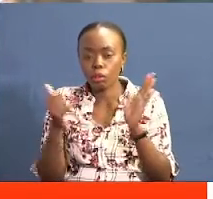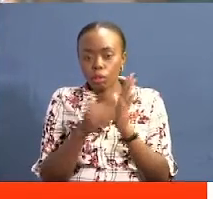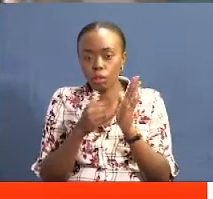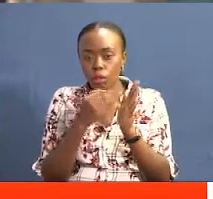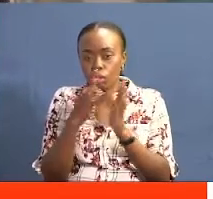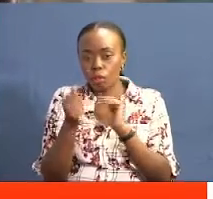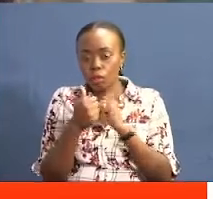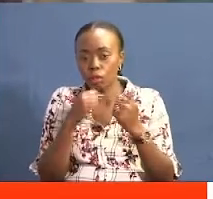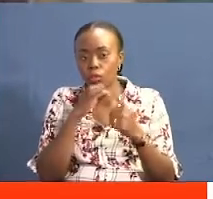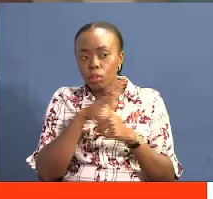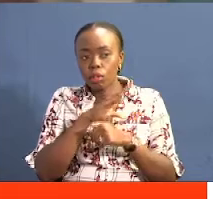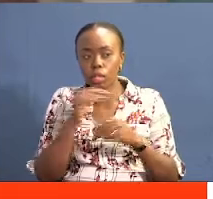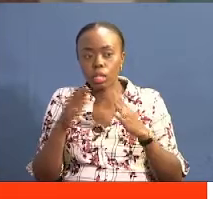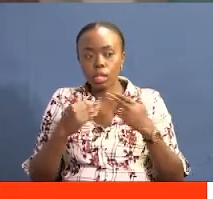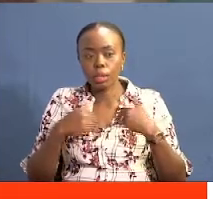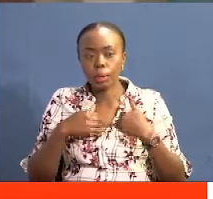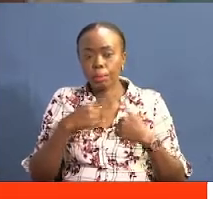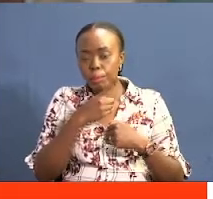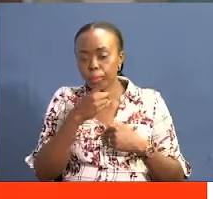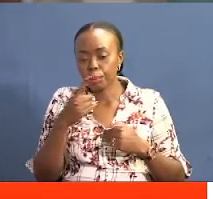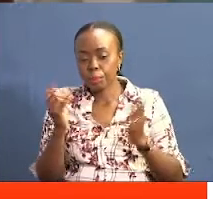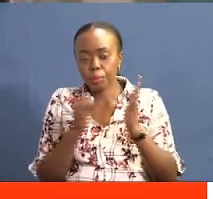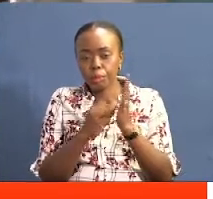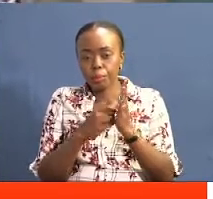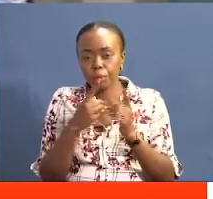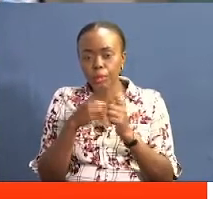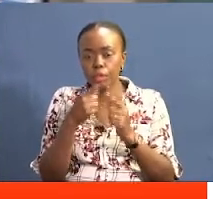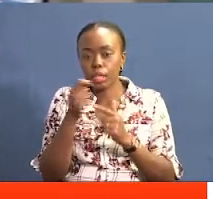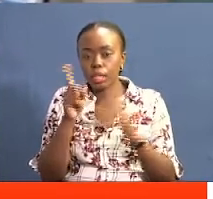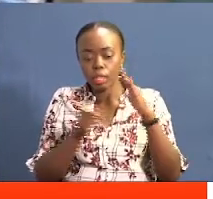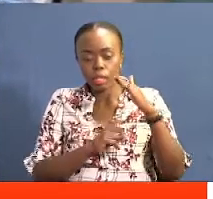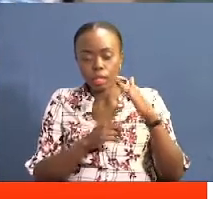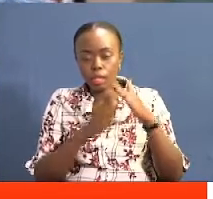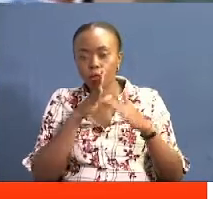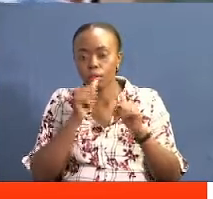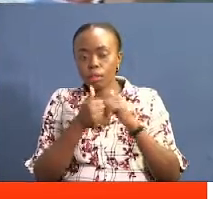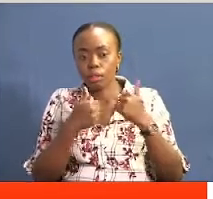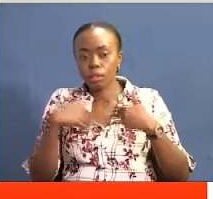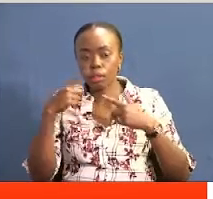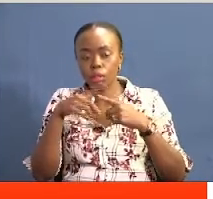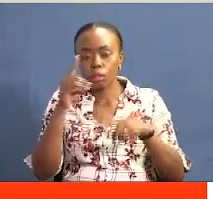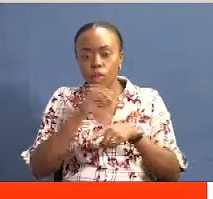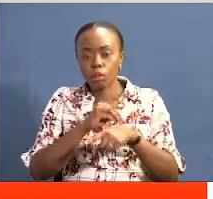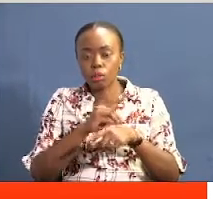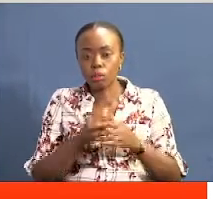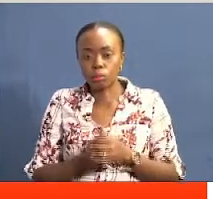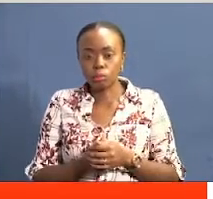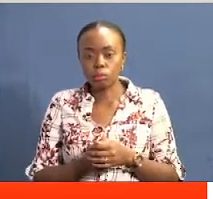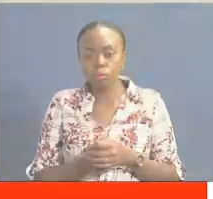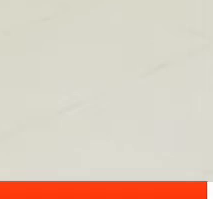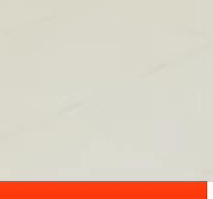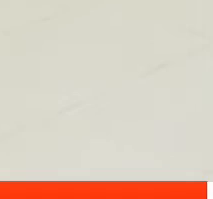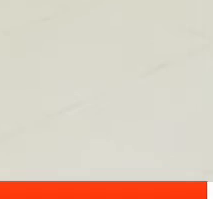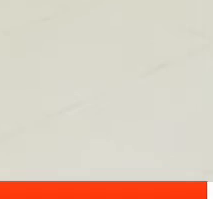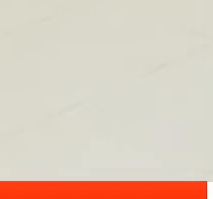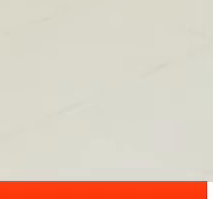funding and we have escalated these issues to the ministry through the respective department. Daphne Urina, KU